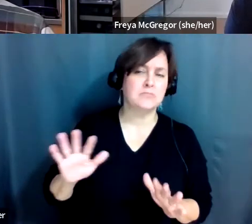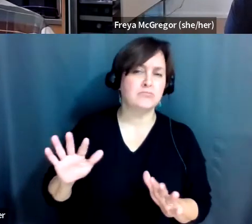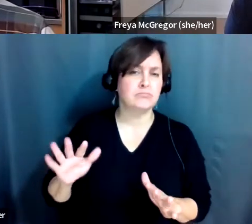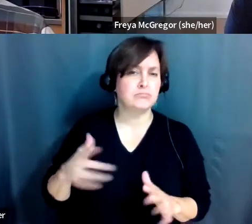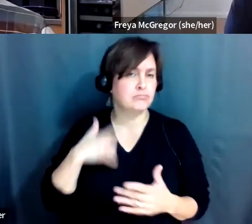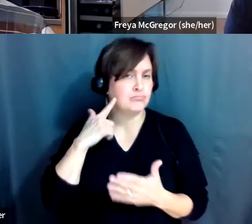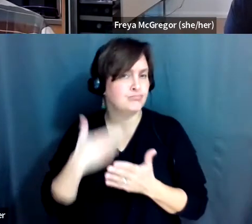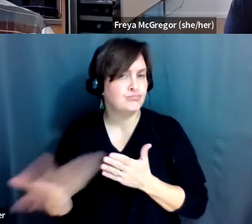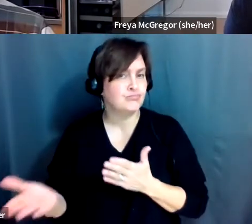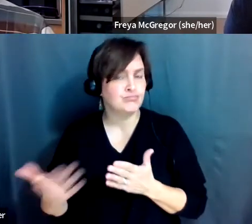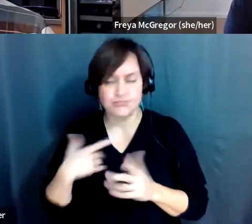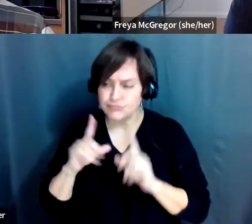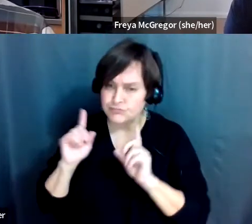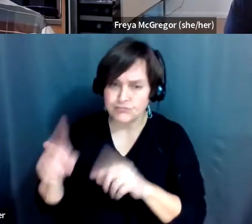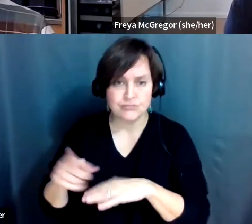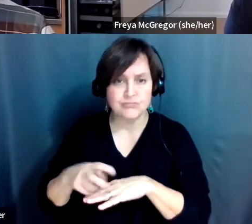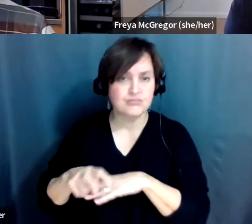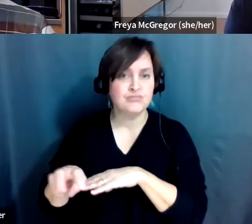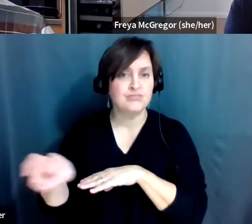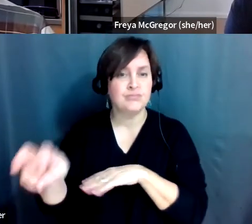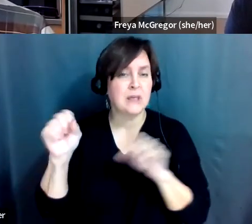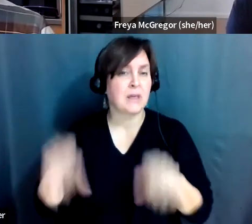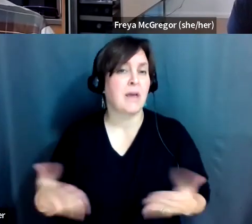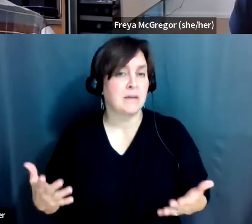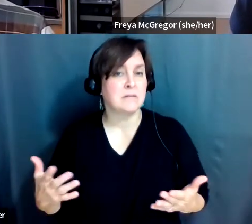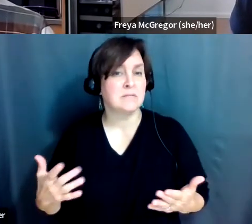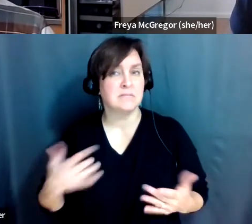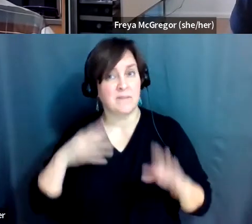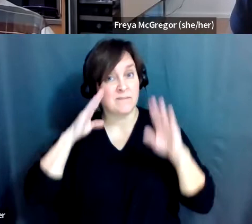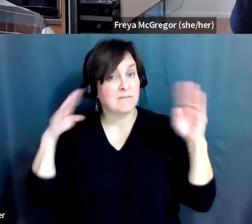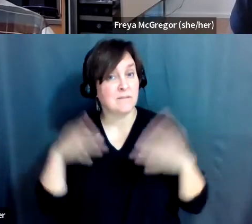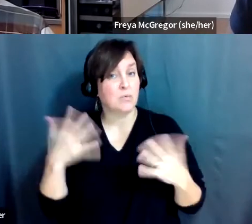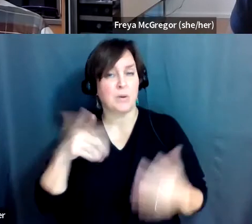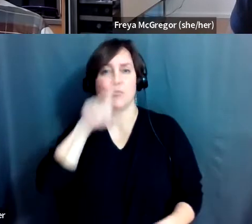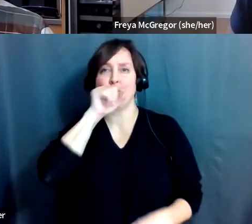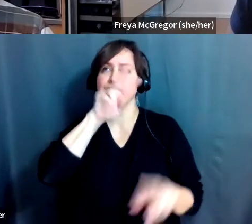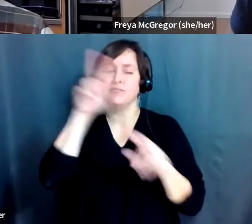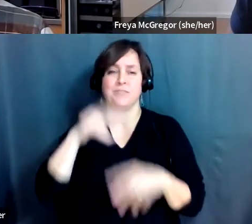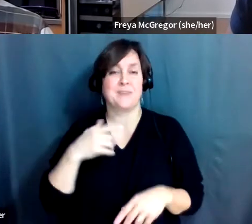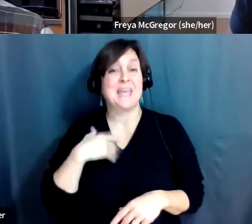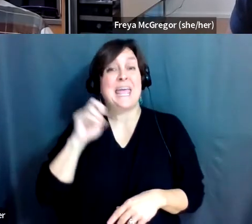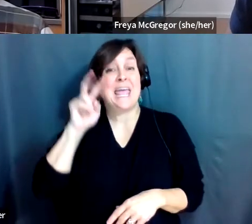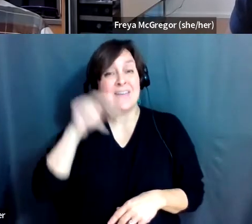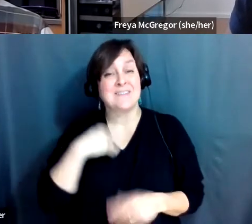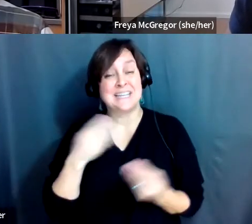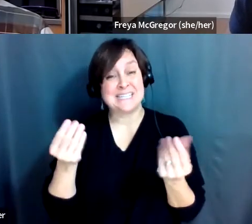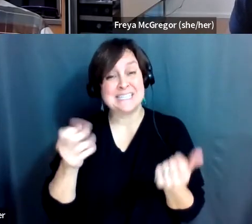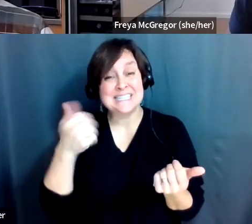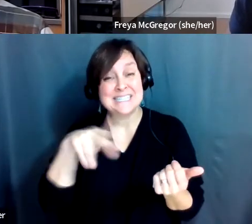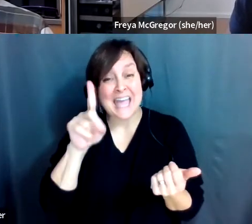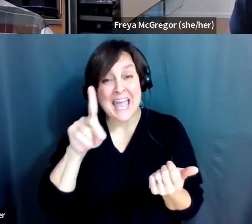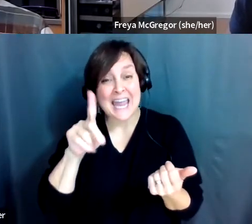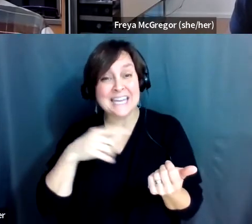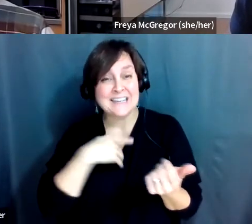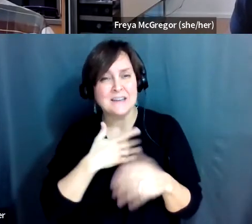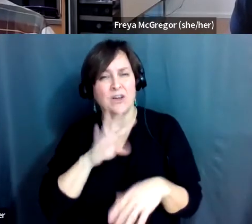you know, I've even taken it up a sand dune at 45 degrees to figure out its capabilities.